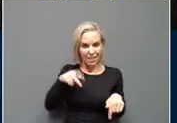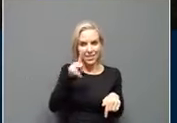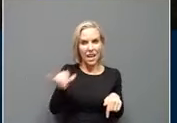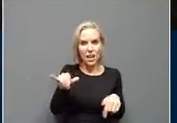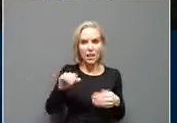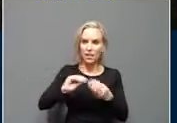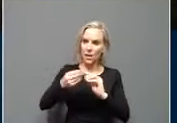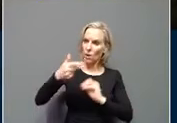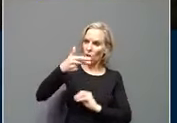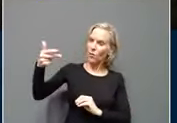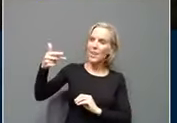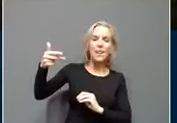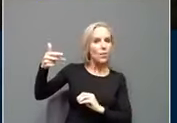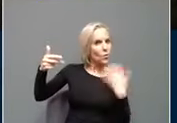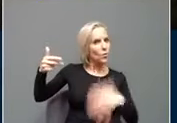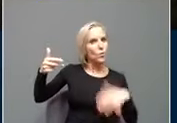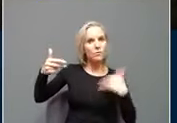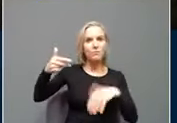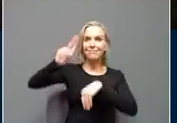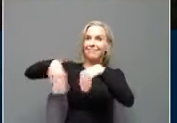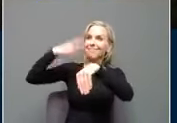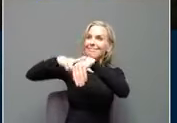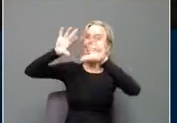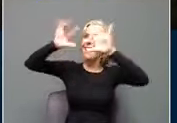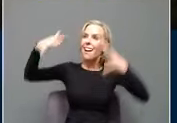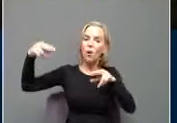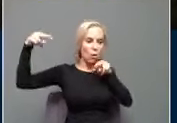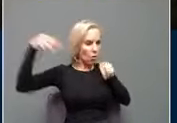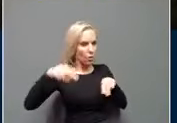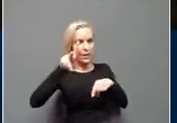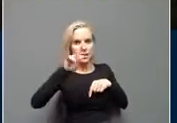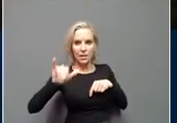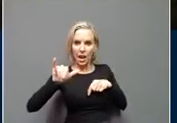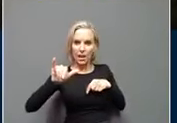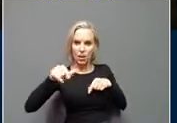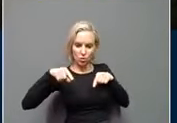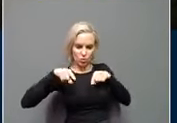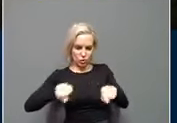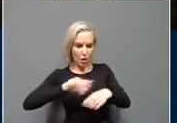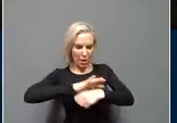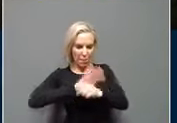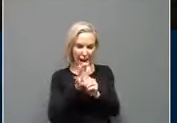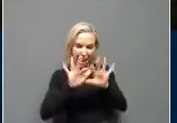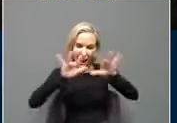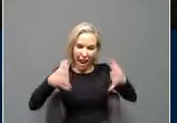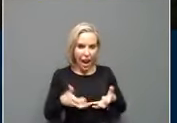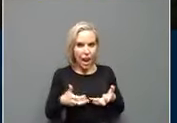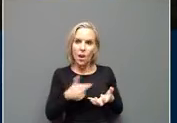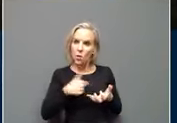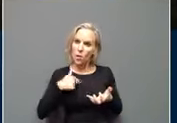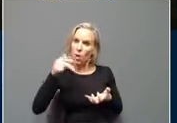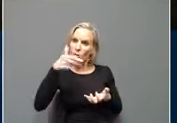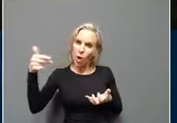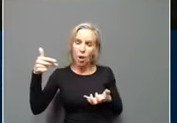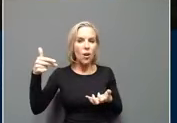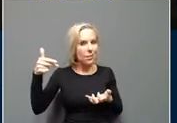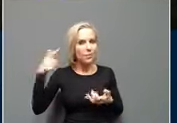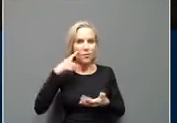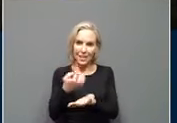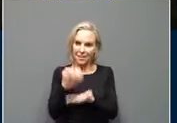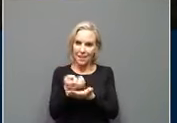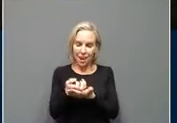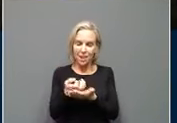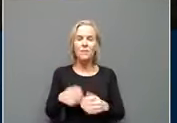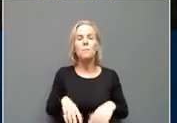three, nationally, even in the midst of a pandemic. Then, just yesterday, we learned that